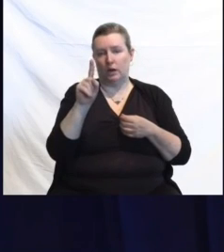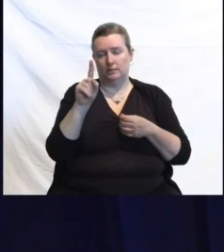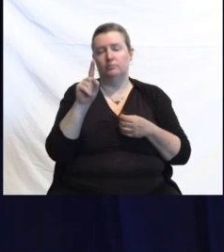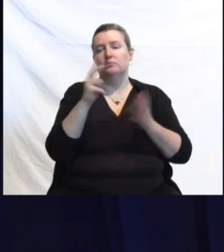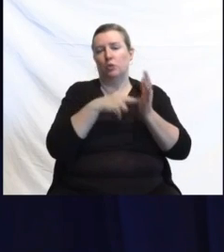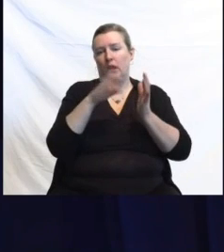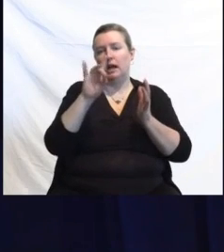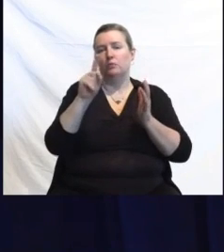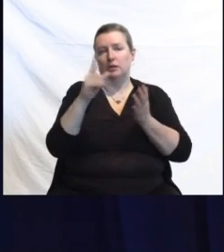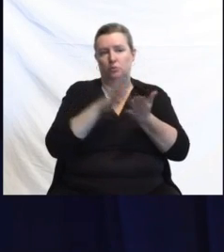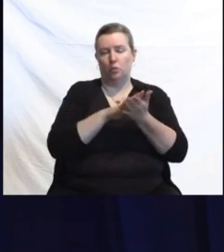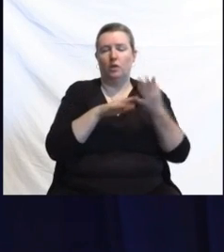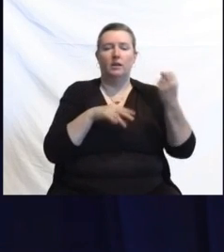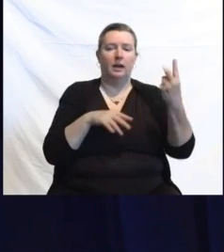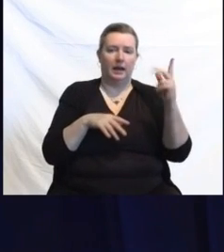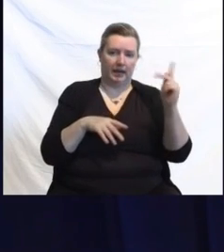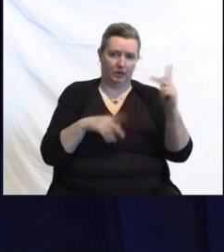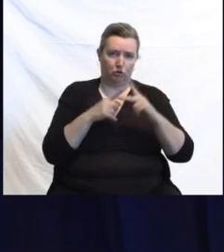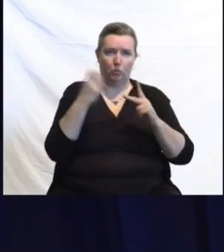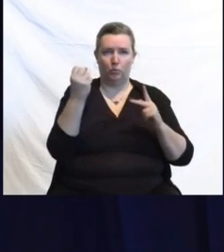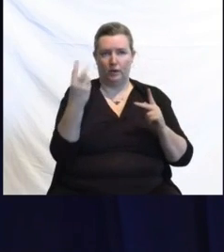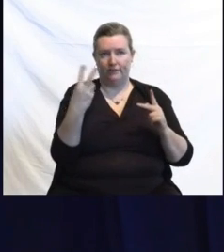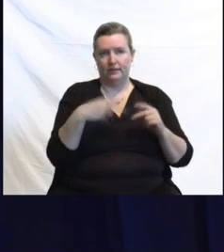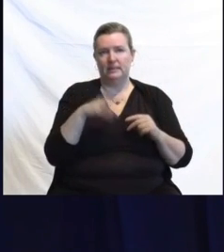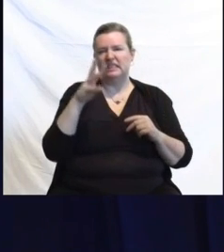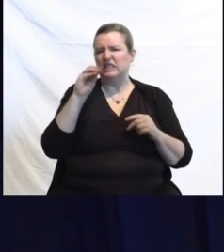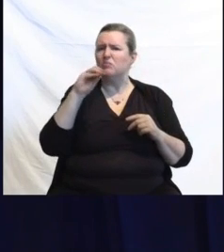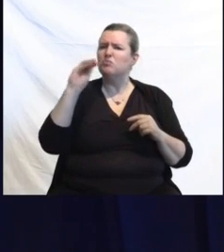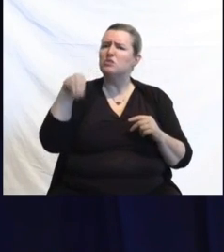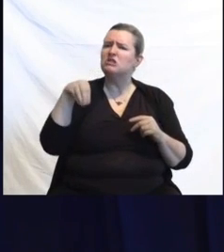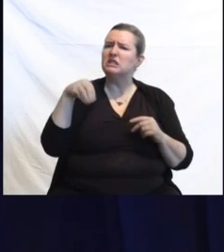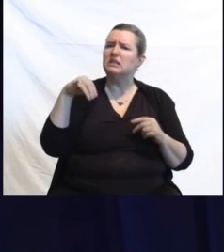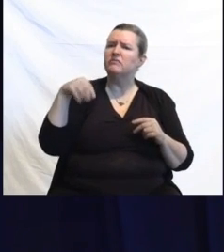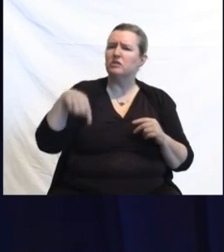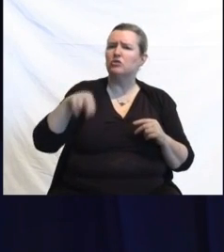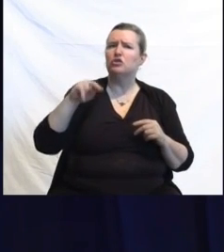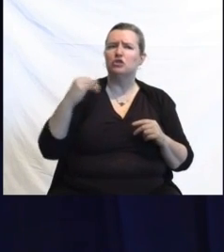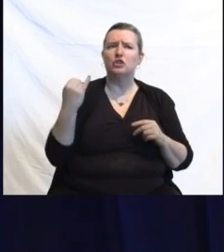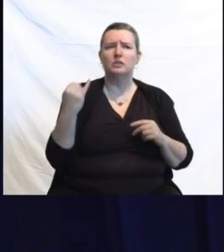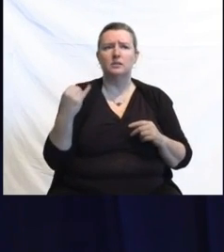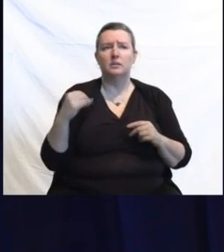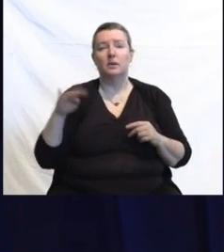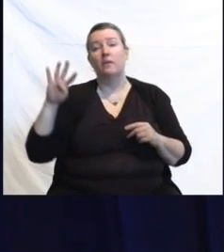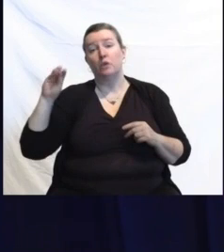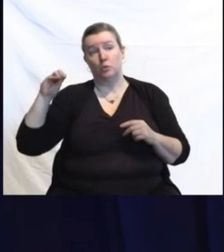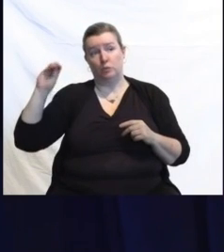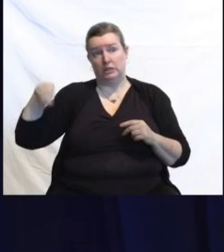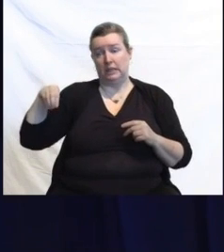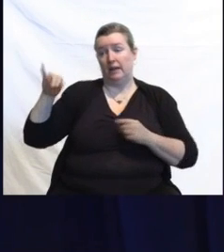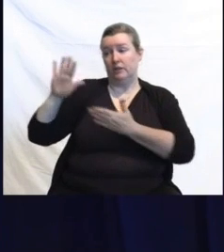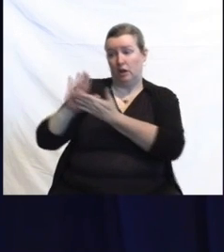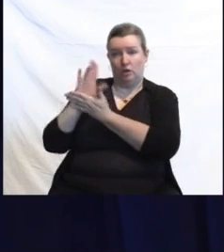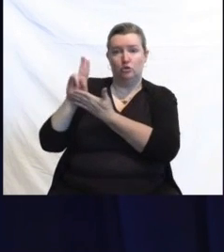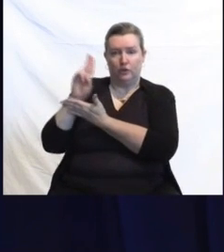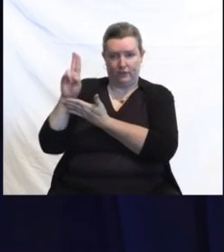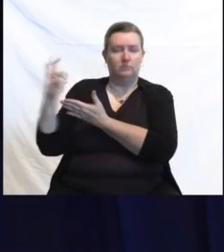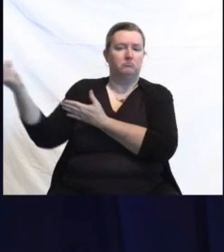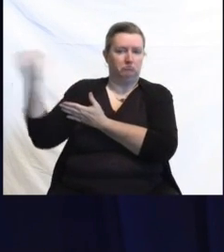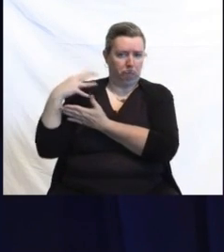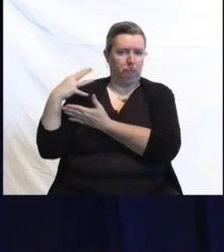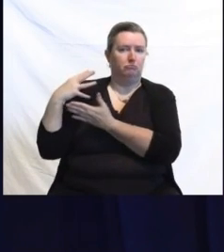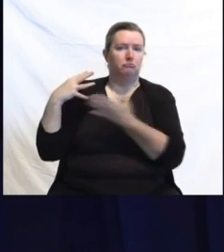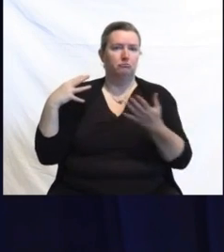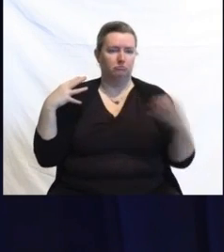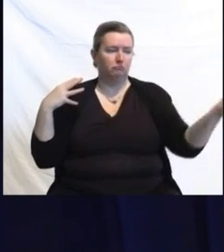than 40% of those institutions in our state. This new data provides a weekly snapshot of current COVID-19